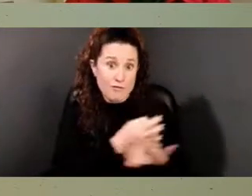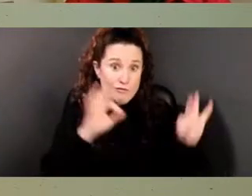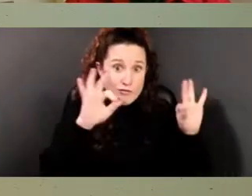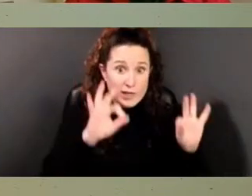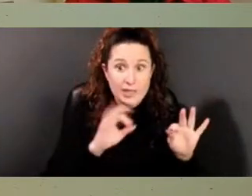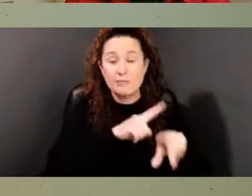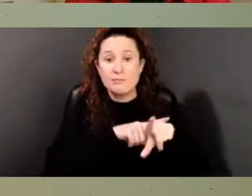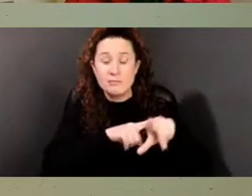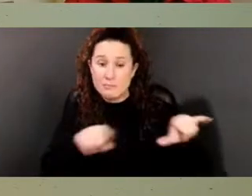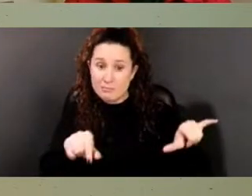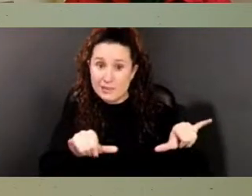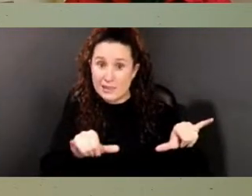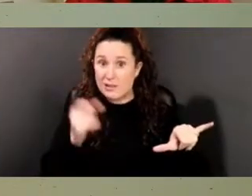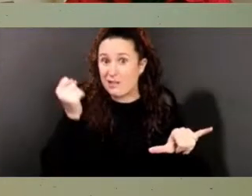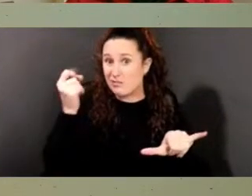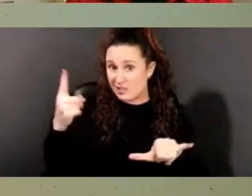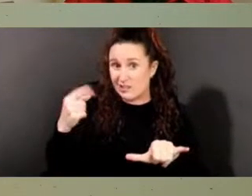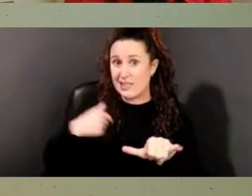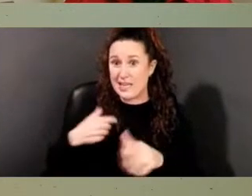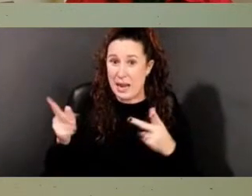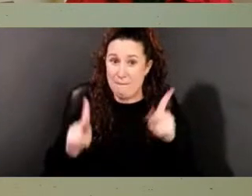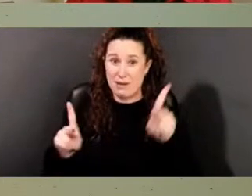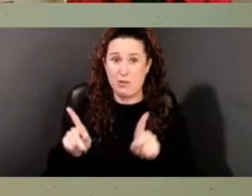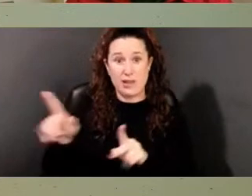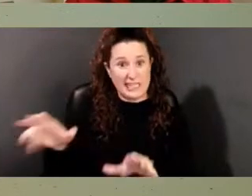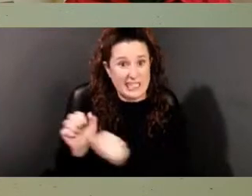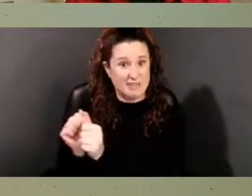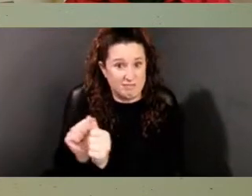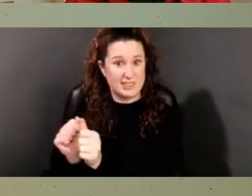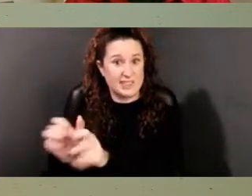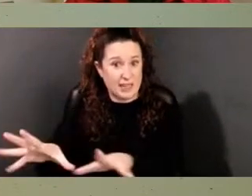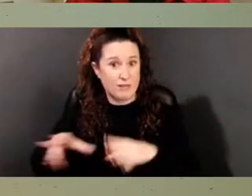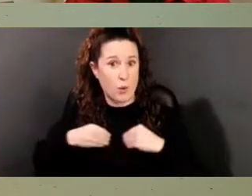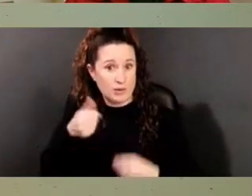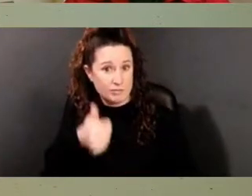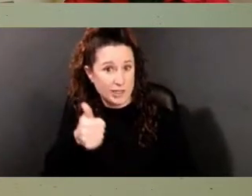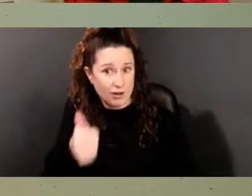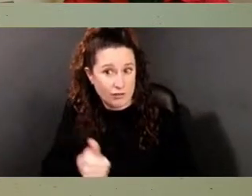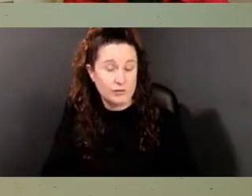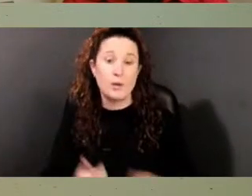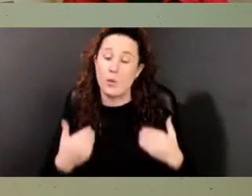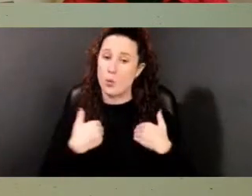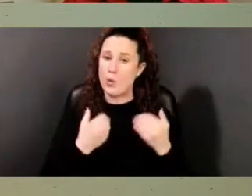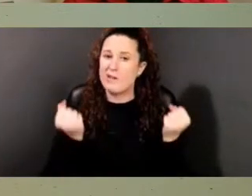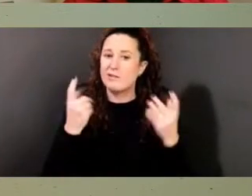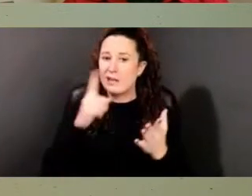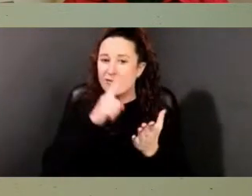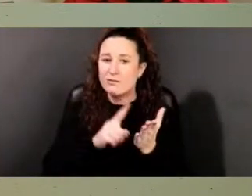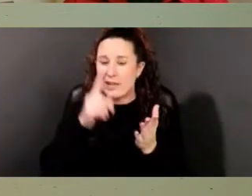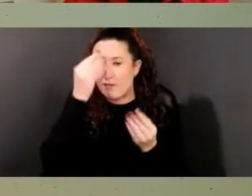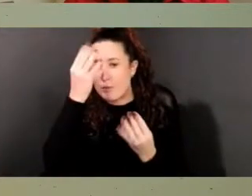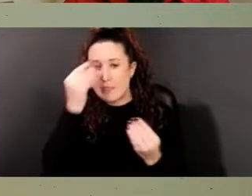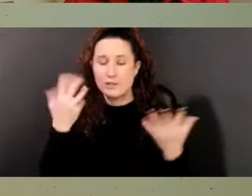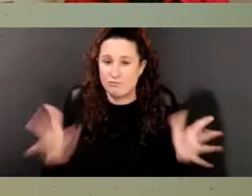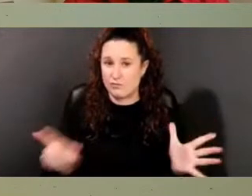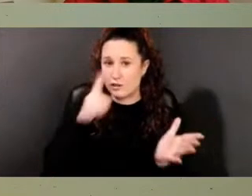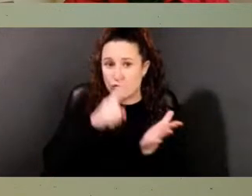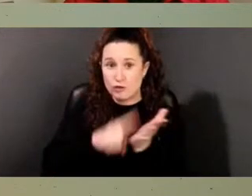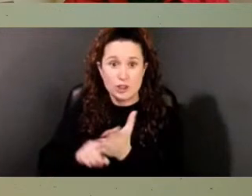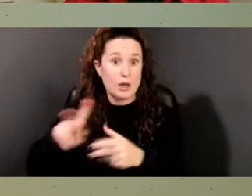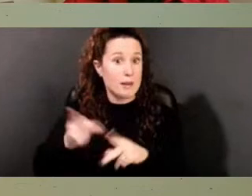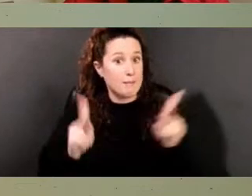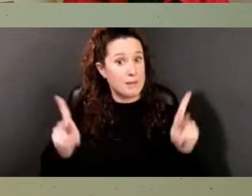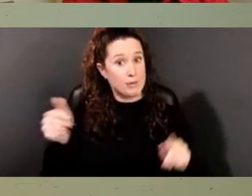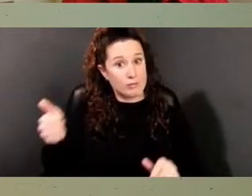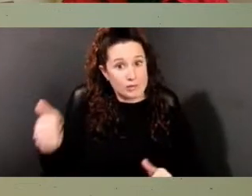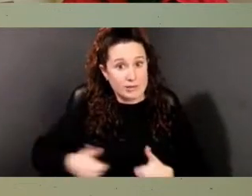bondage. I would like to share with you some of the information we have researched about the people who lived, labored, and